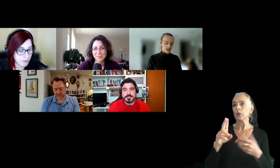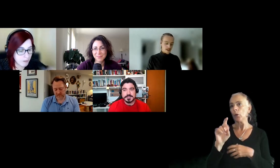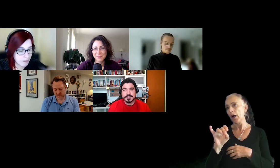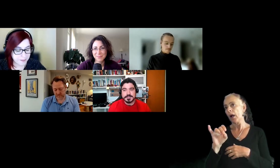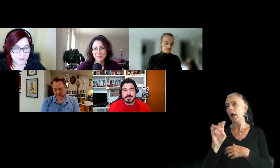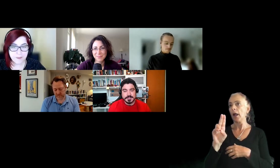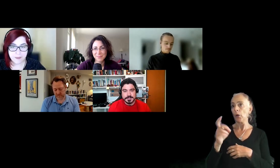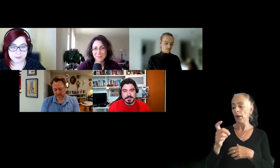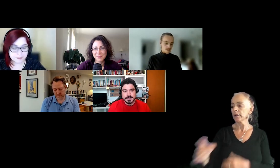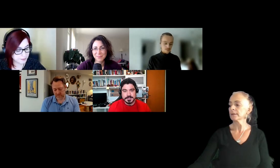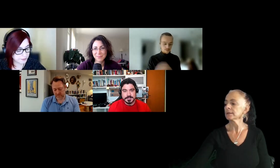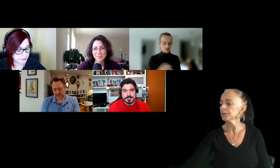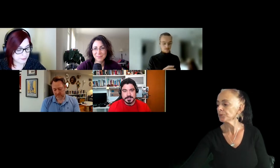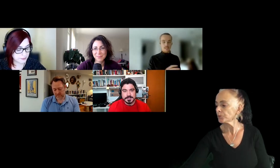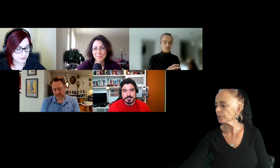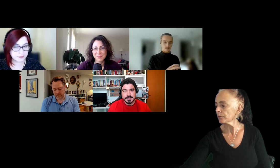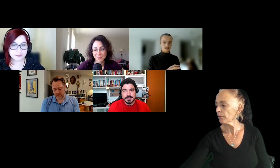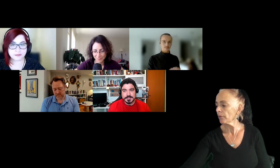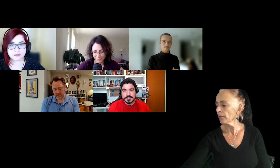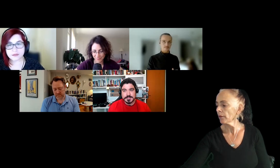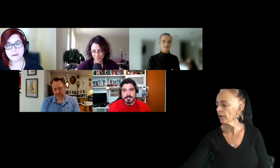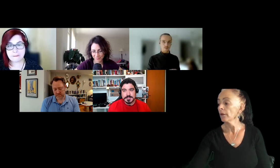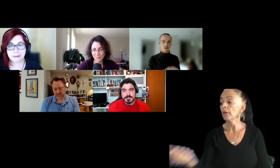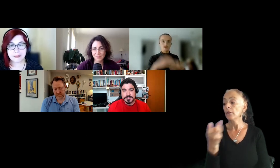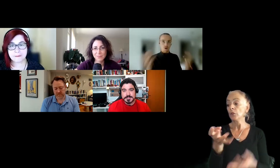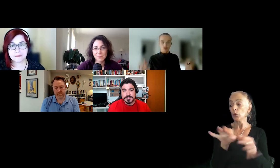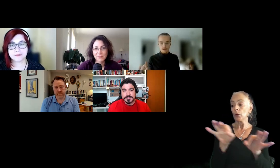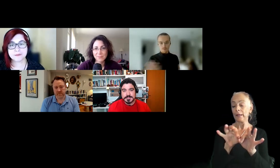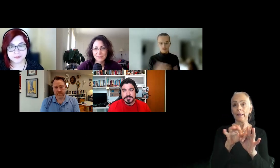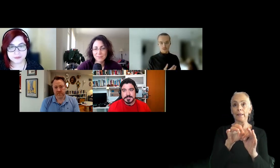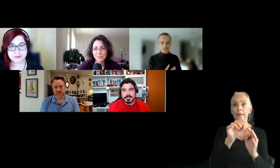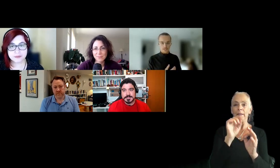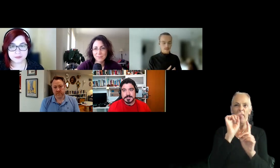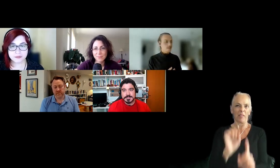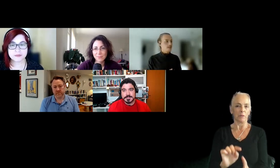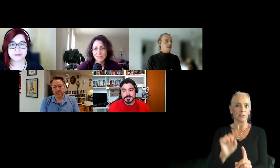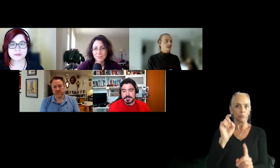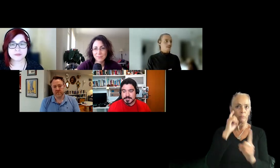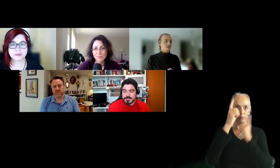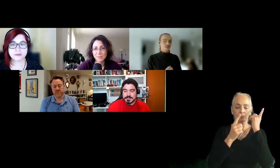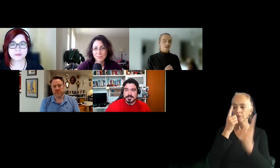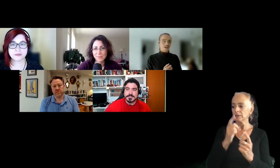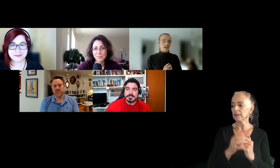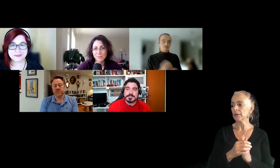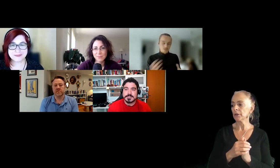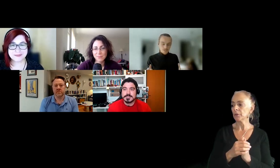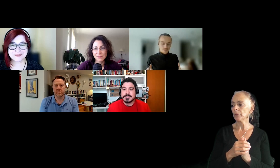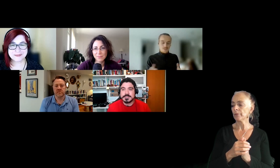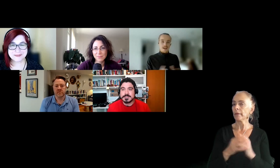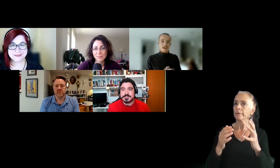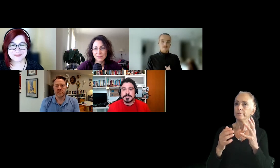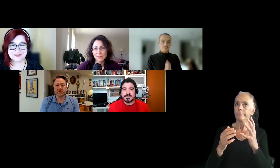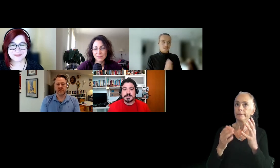I think there's a couple of key elements overall for everyone to consider, which not everyone